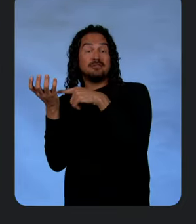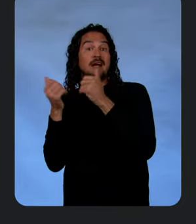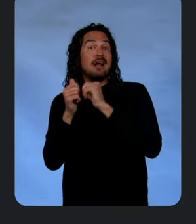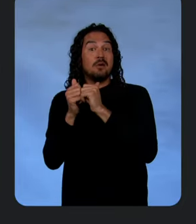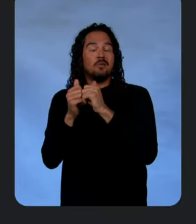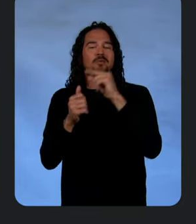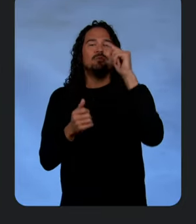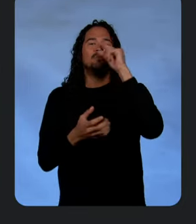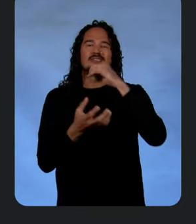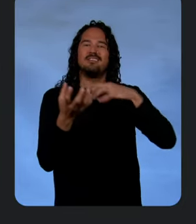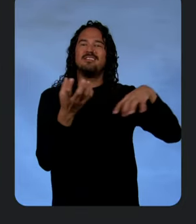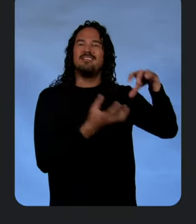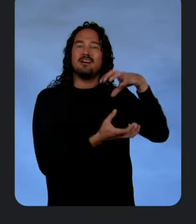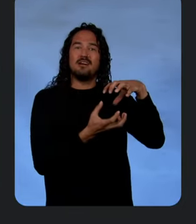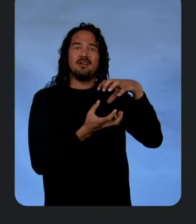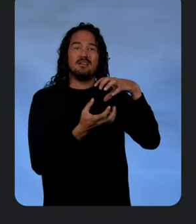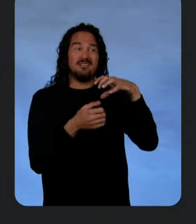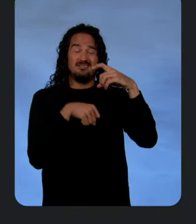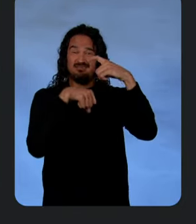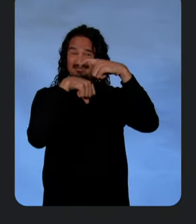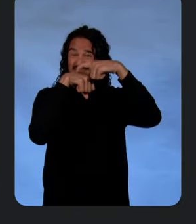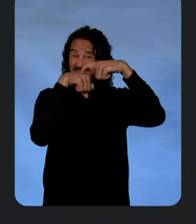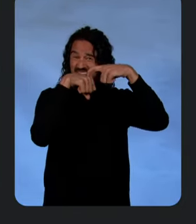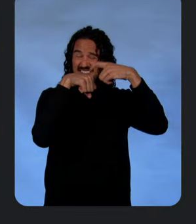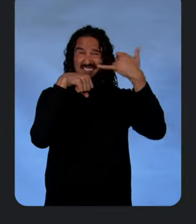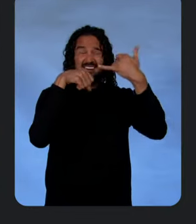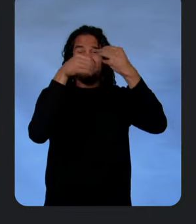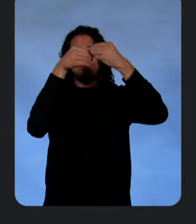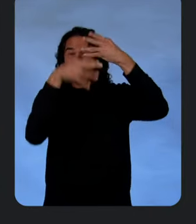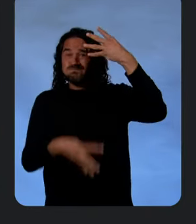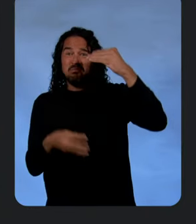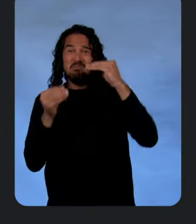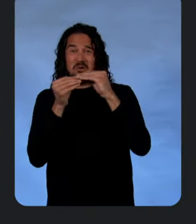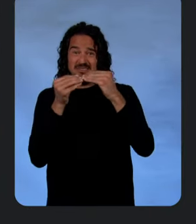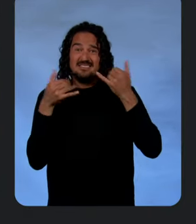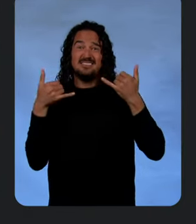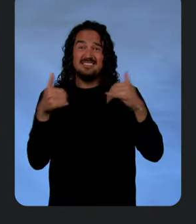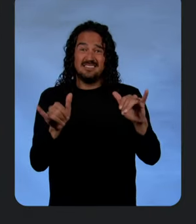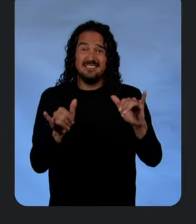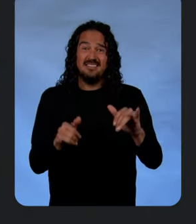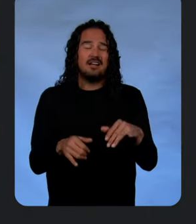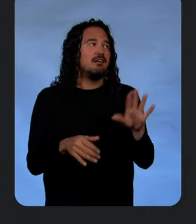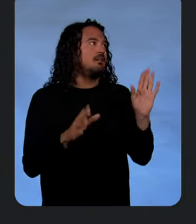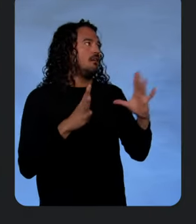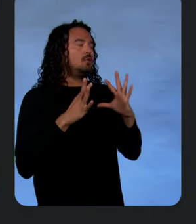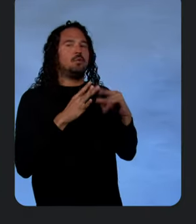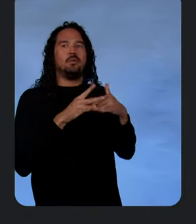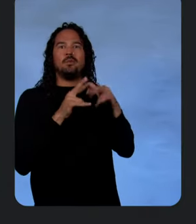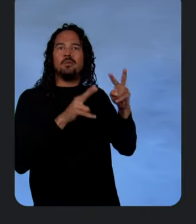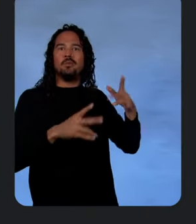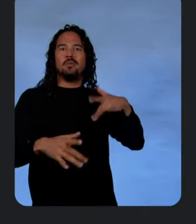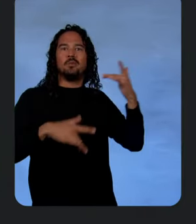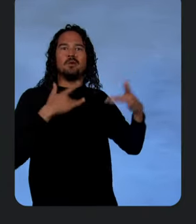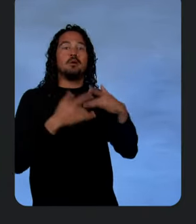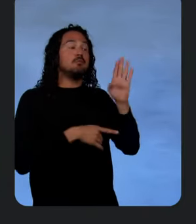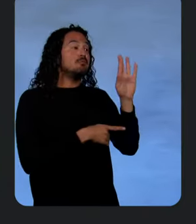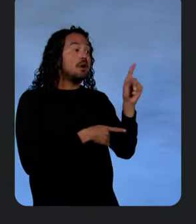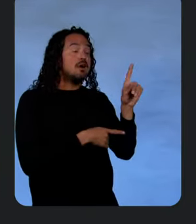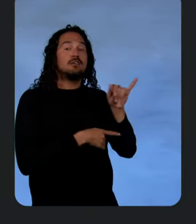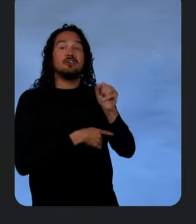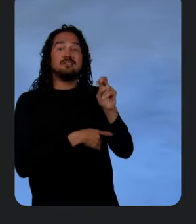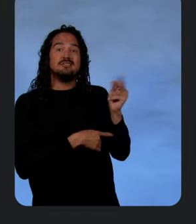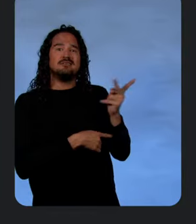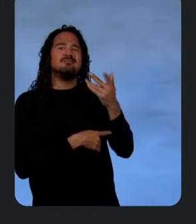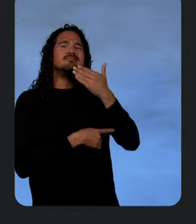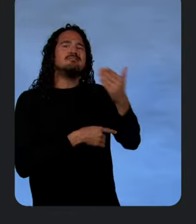And this is just the beginning, and there's so much more to come. Yeah, that was amazing. Looking forward to the rest of it. Brad, Jason, thank you for showing off Gemini across